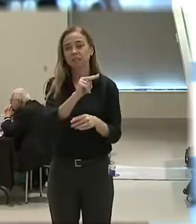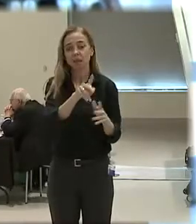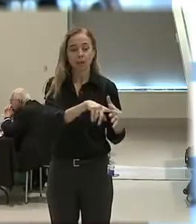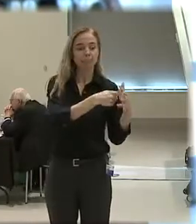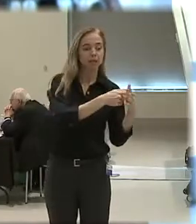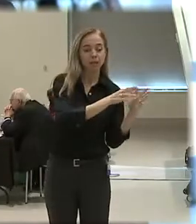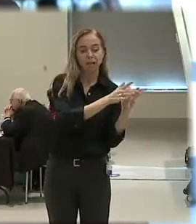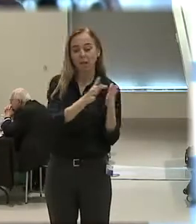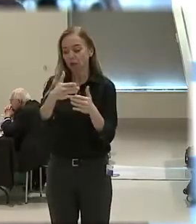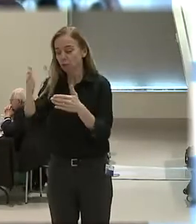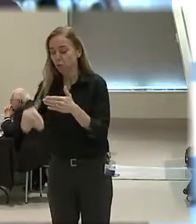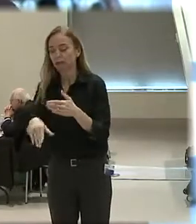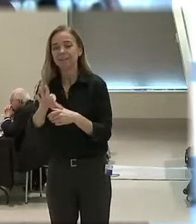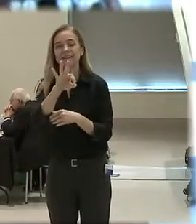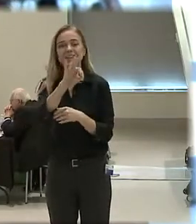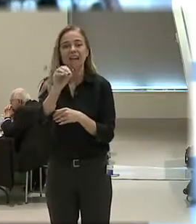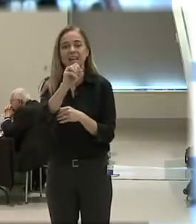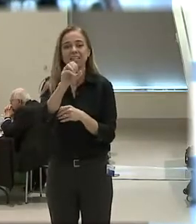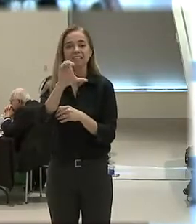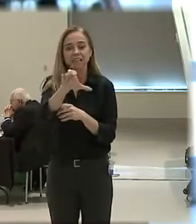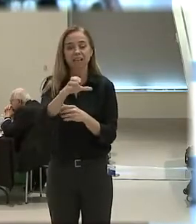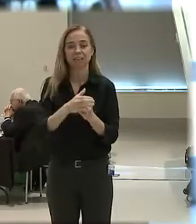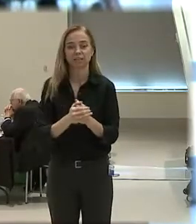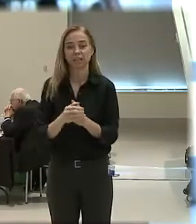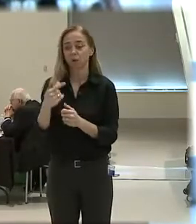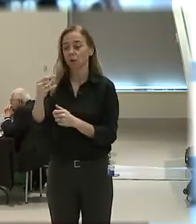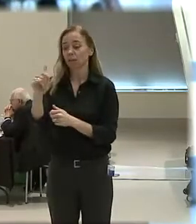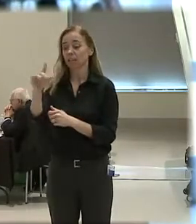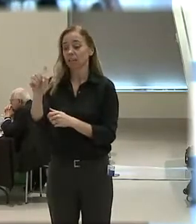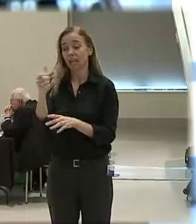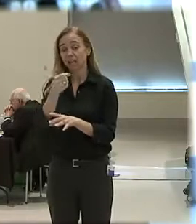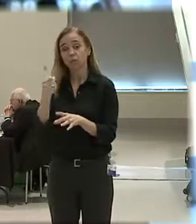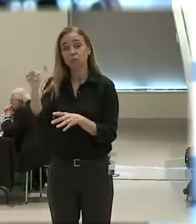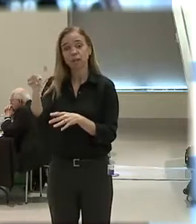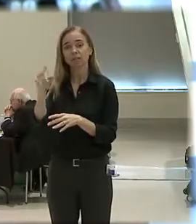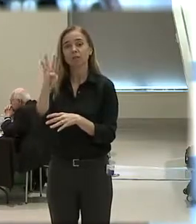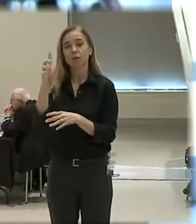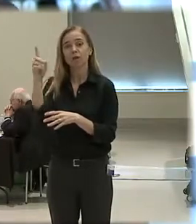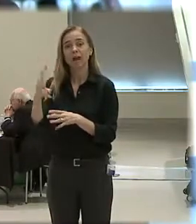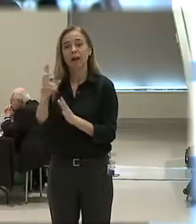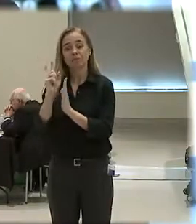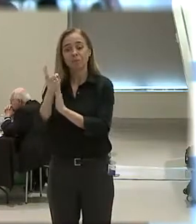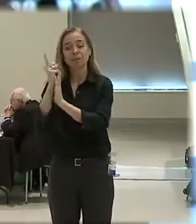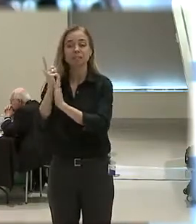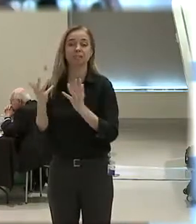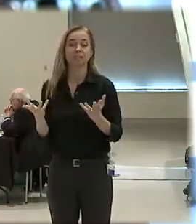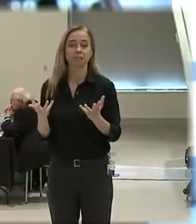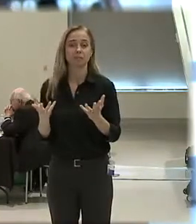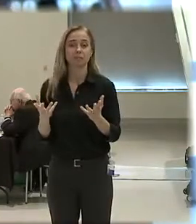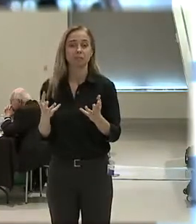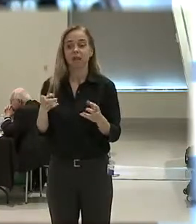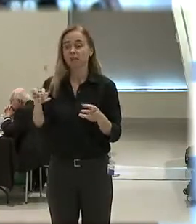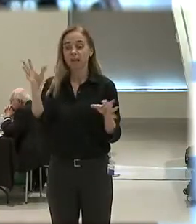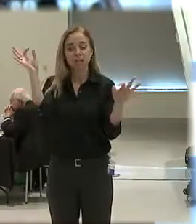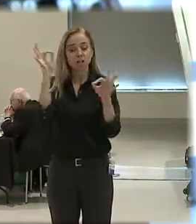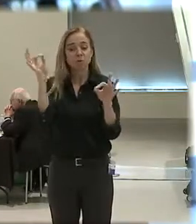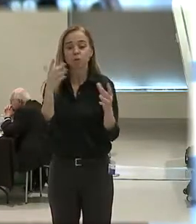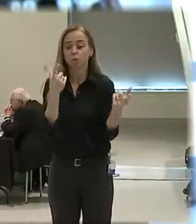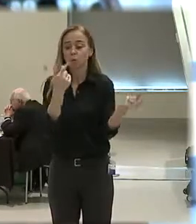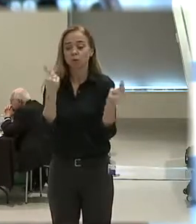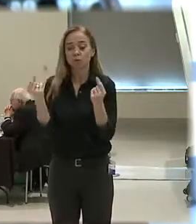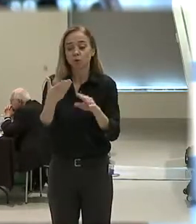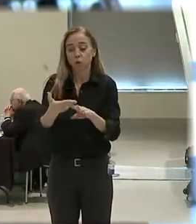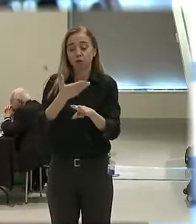end, 90 seconds. Professor Gates, when he was arrested in Cambridge, four and a half minutes. So if they don't know what they're going to do